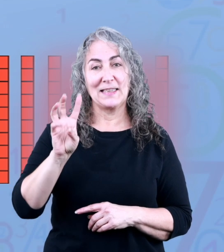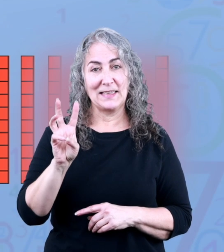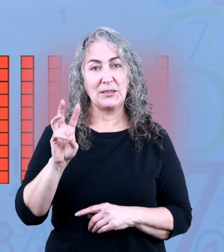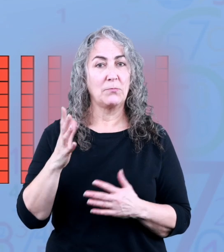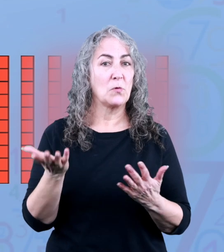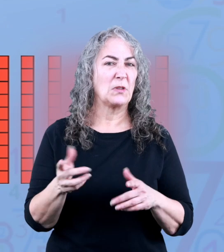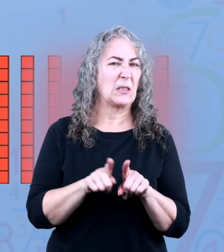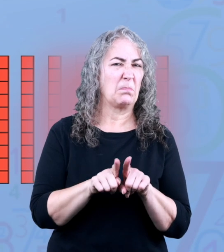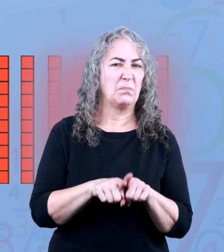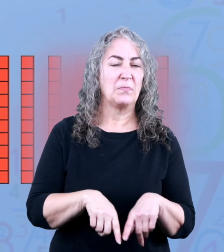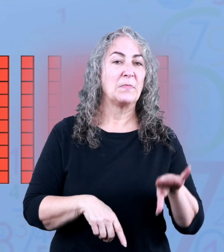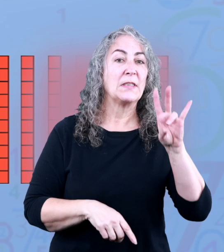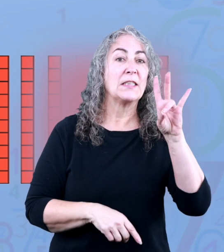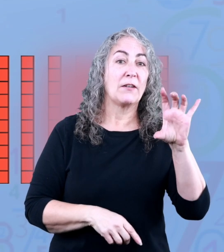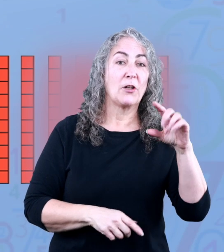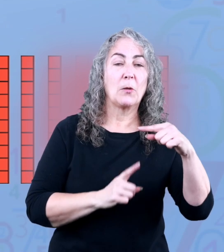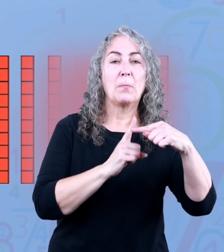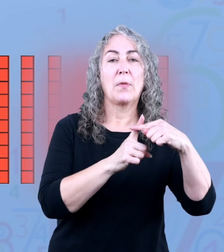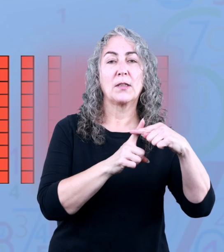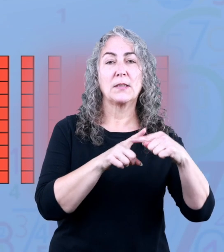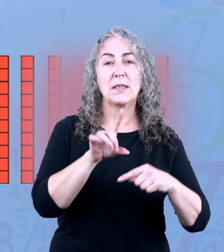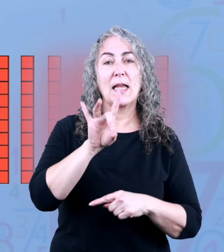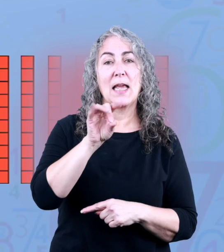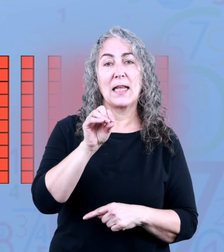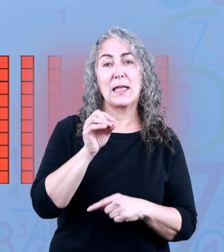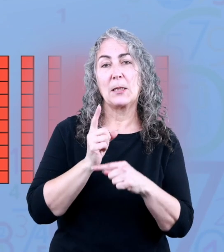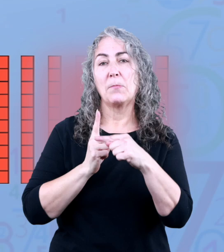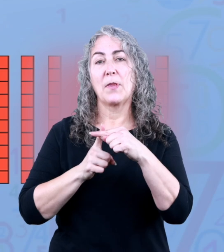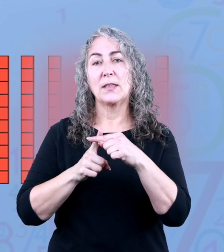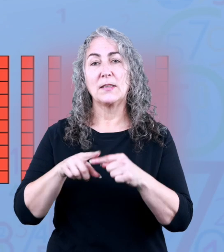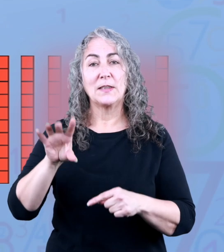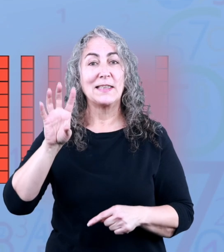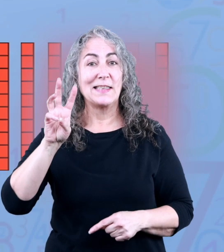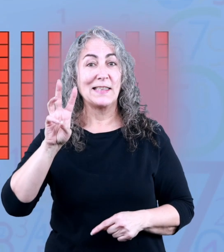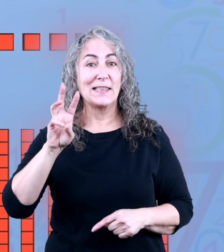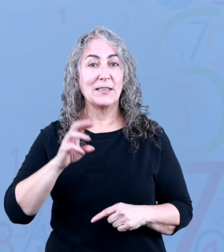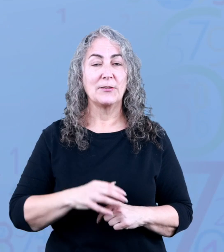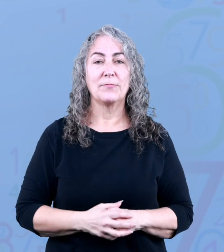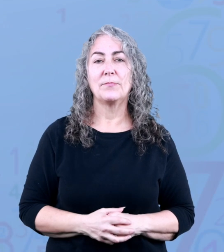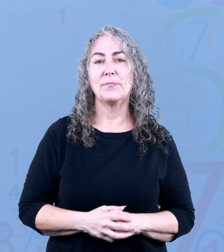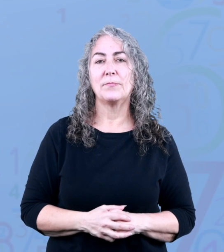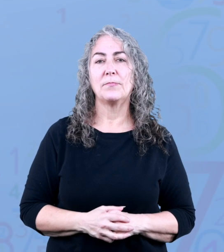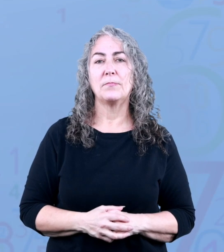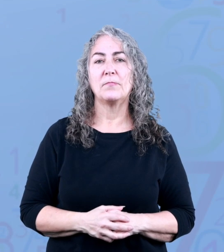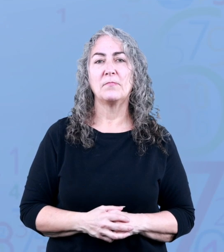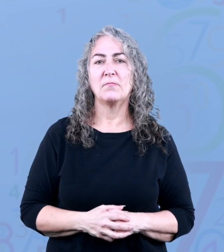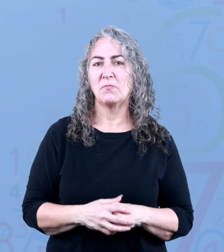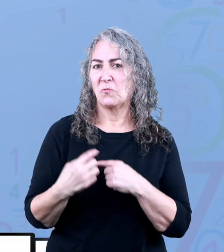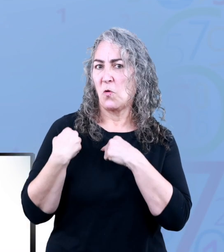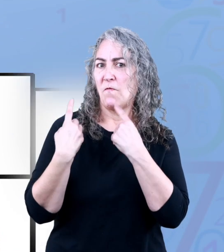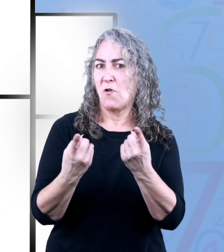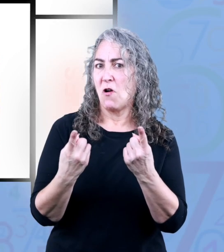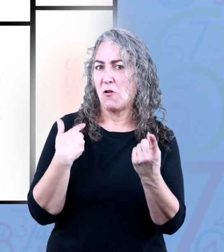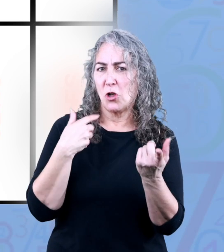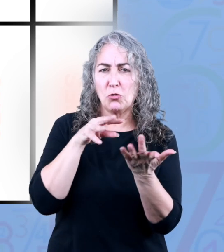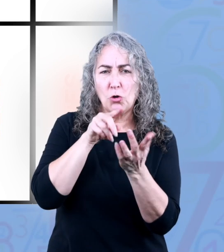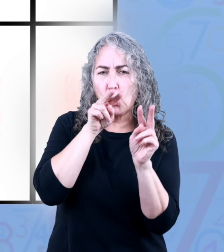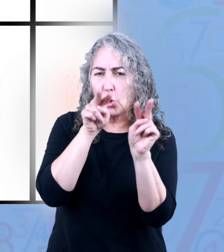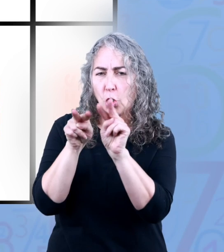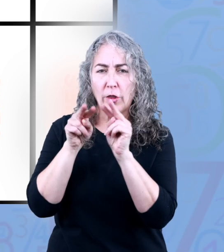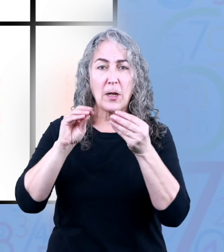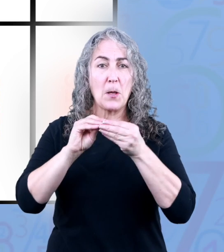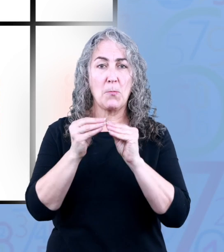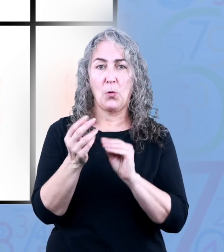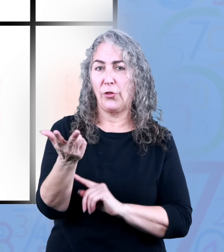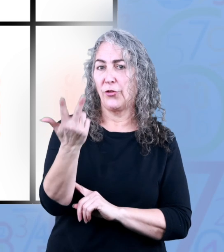same as seven hundred plus eighty plus six so far we've only looked at